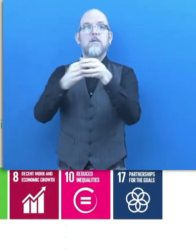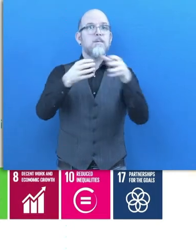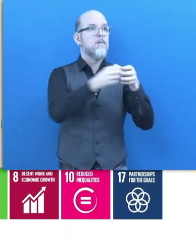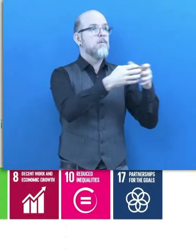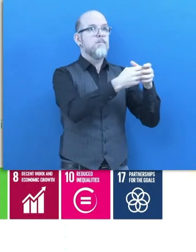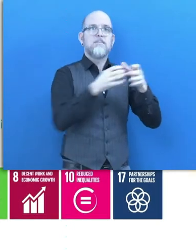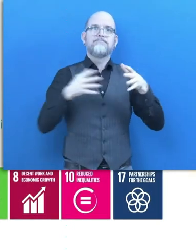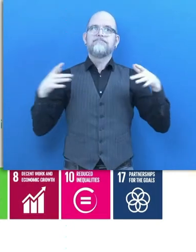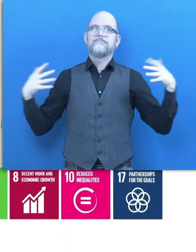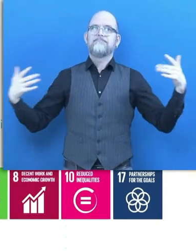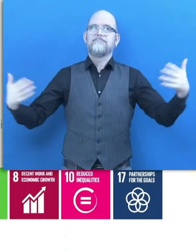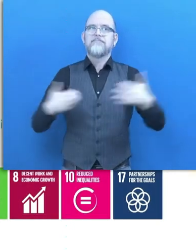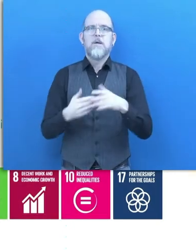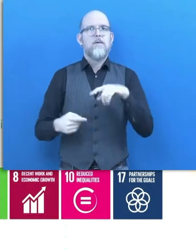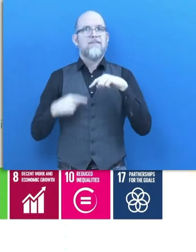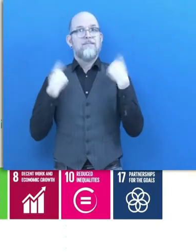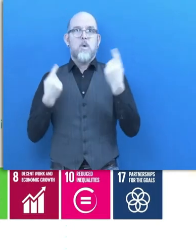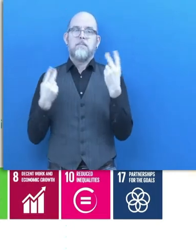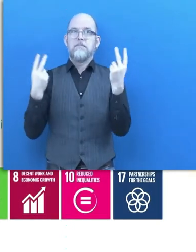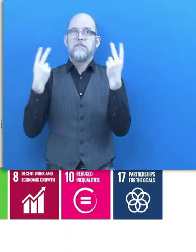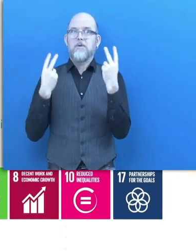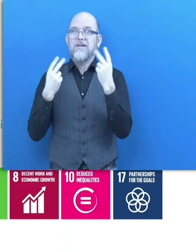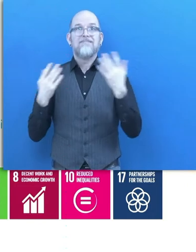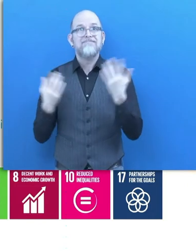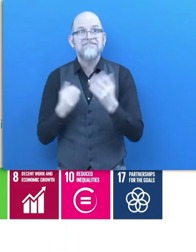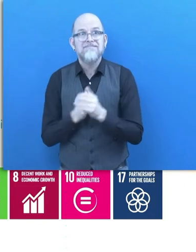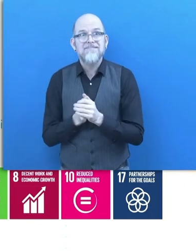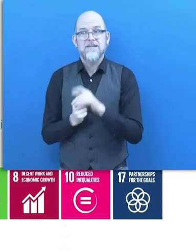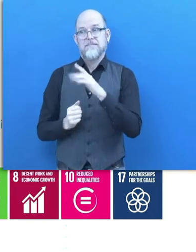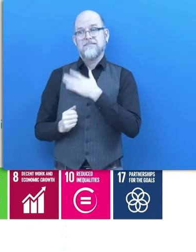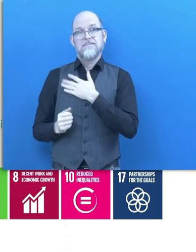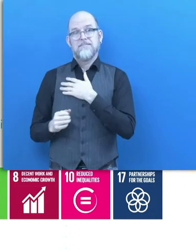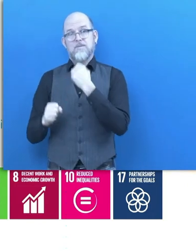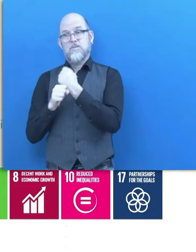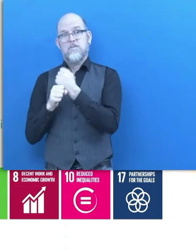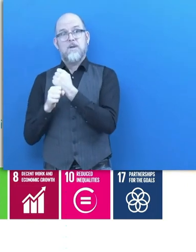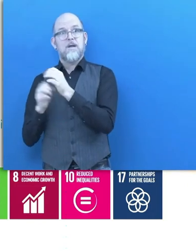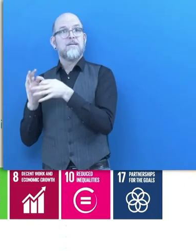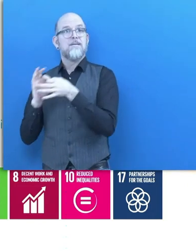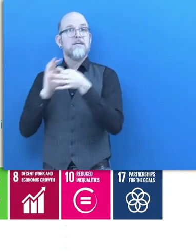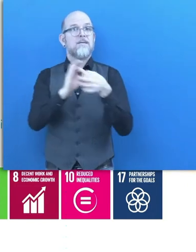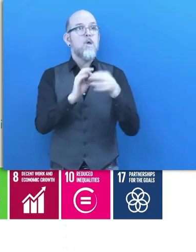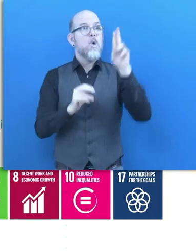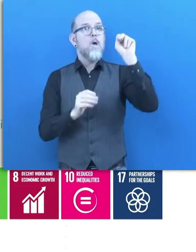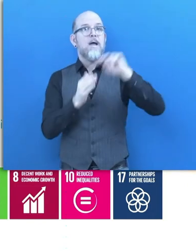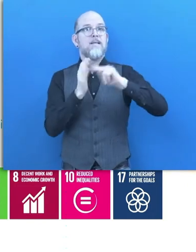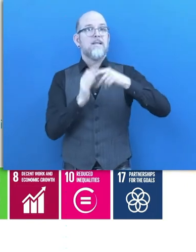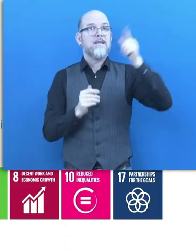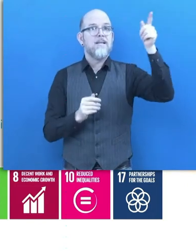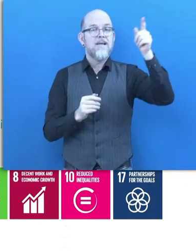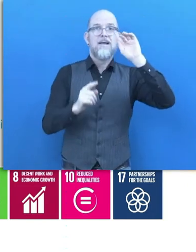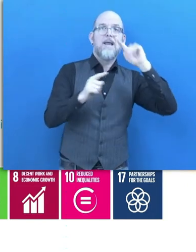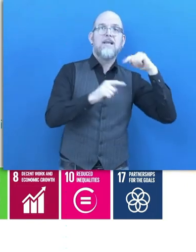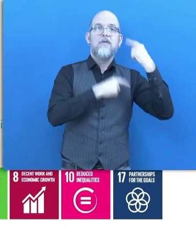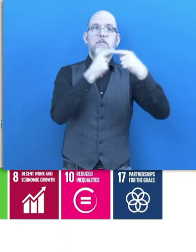important to link what we do to the social development goals of 2030. Because it is a constant reminder to